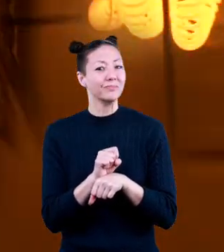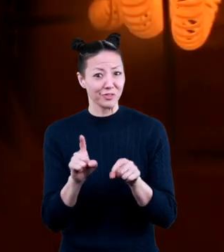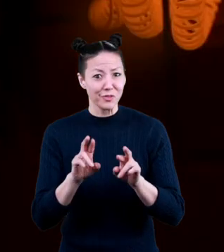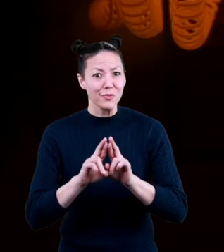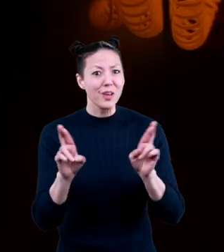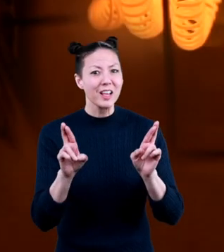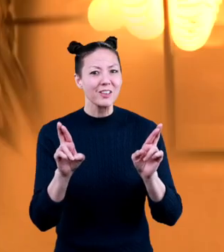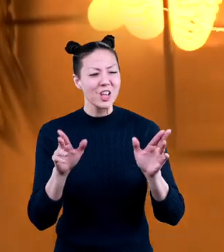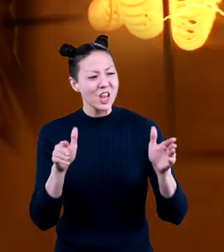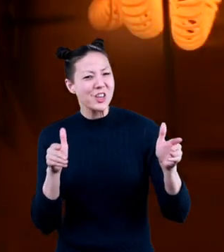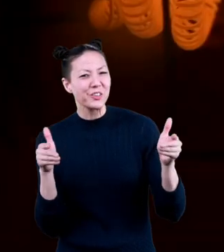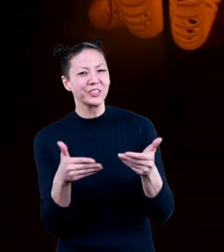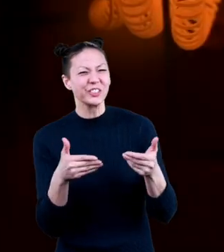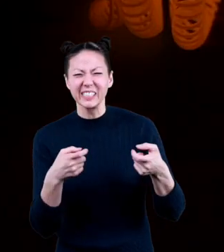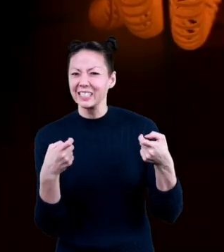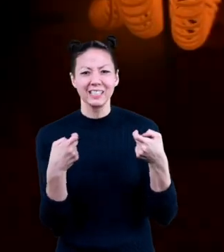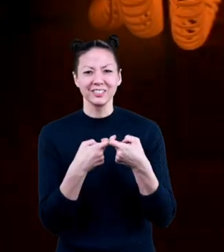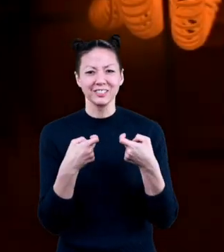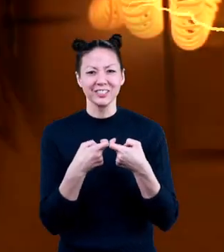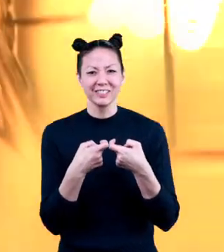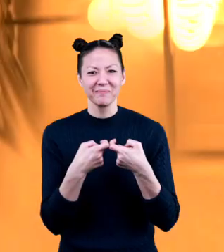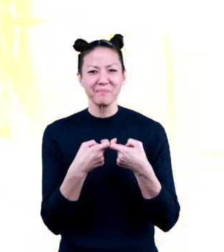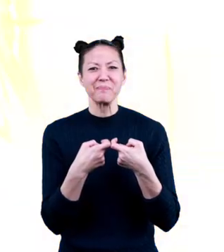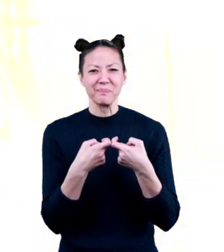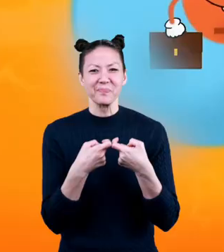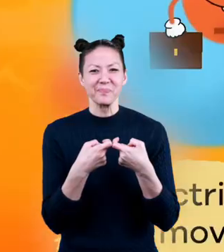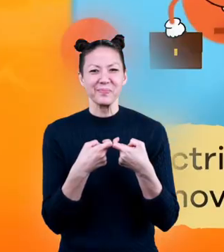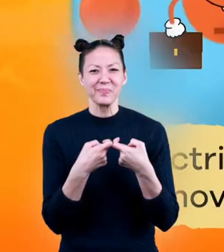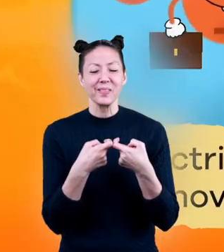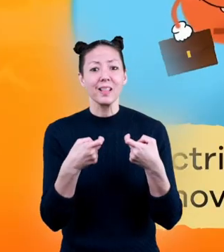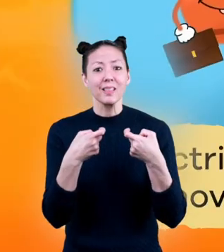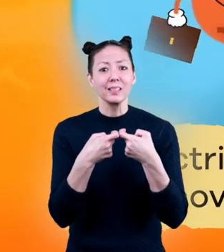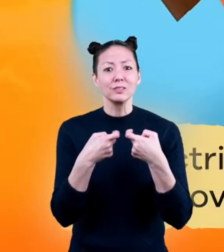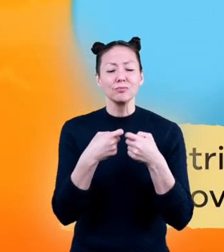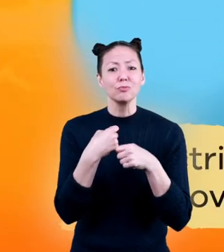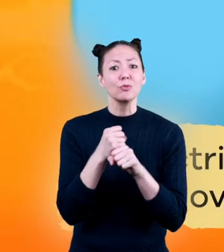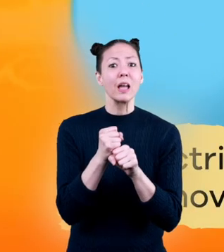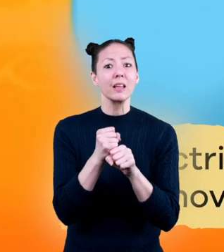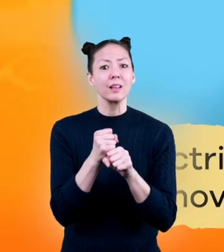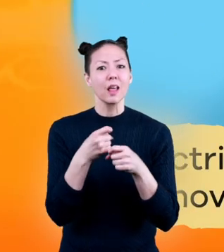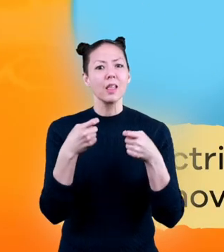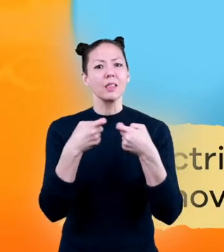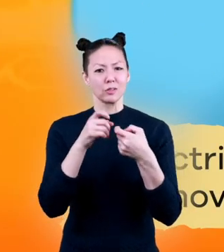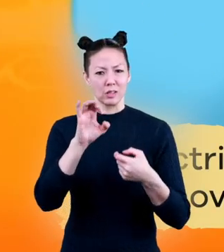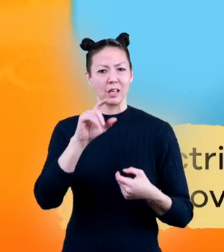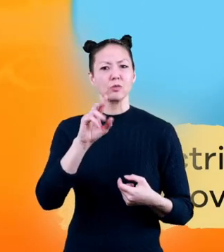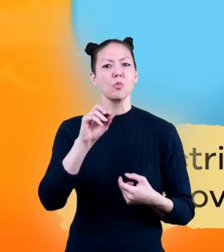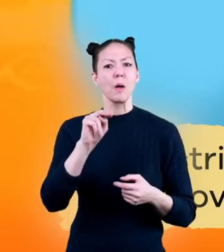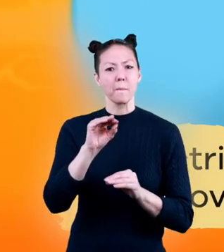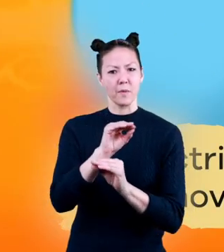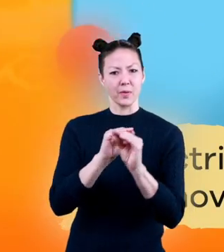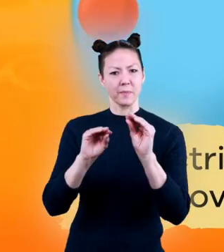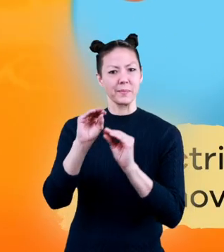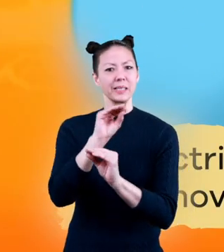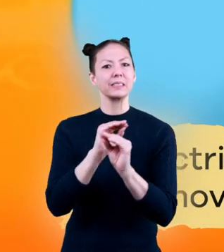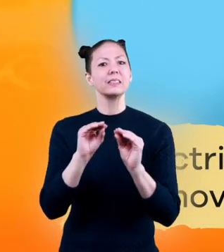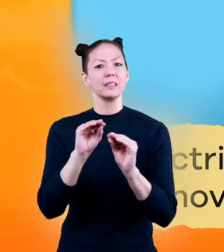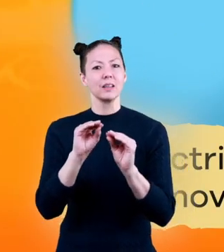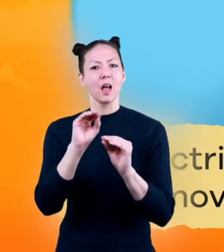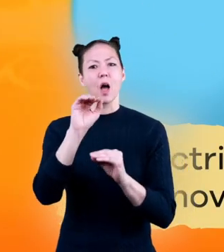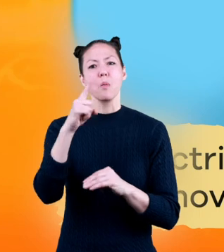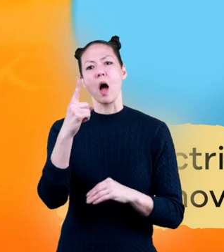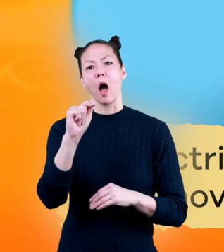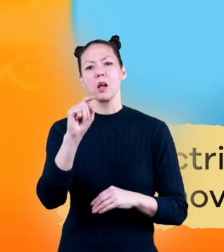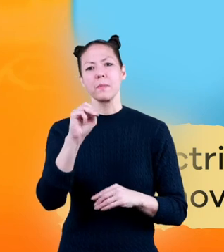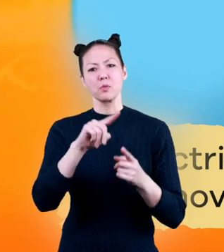you ready for an introduction to electricity? Electricity is created when electrons move from one atom